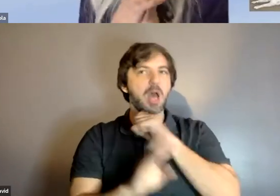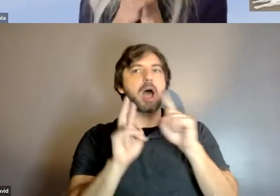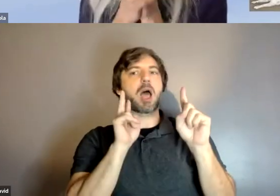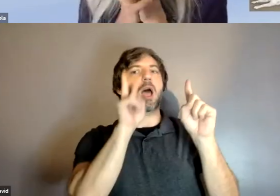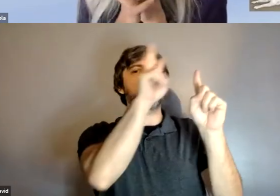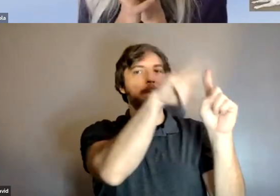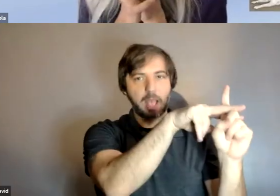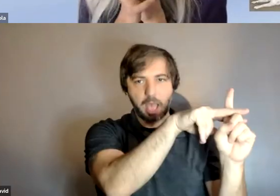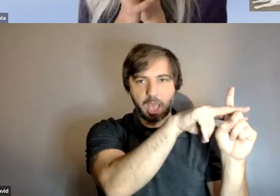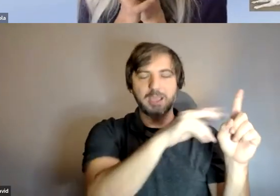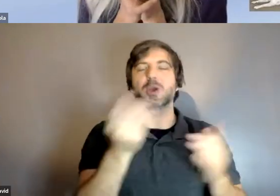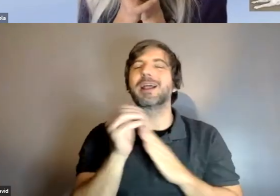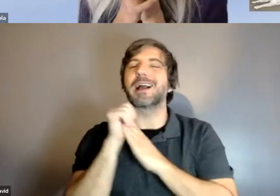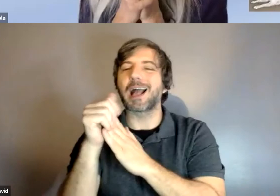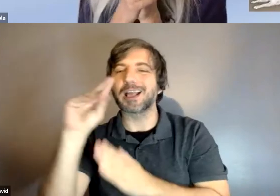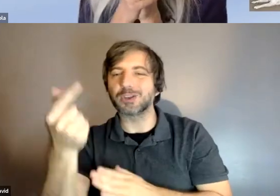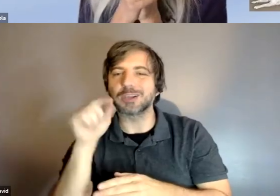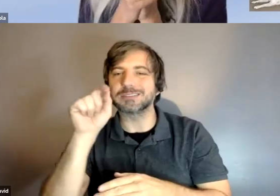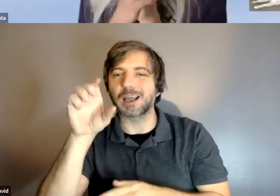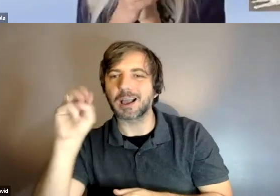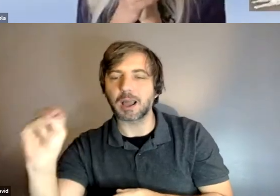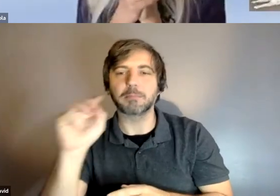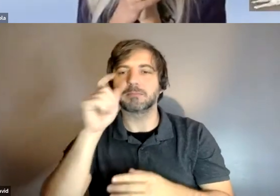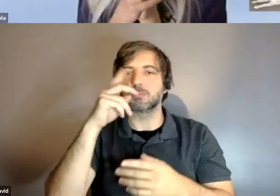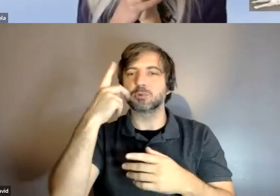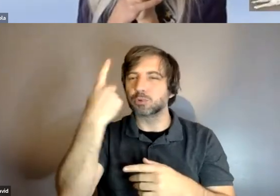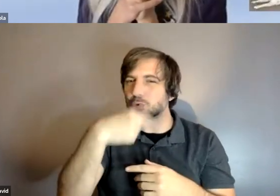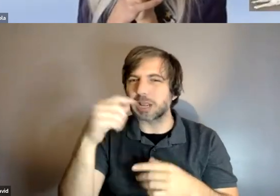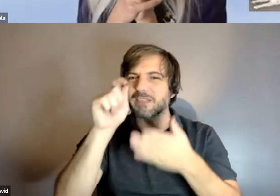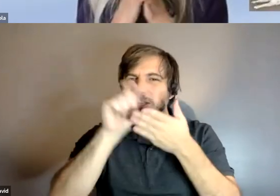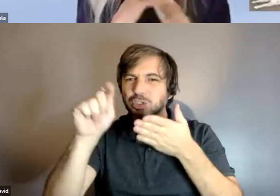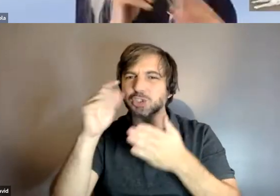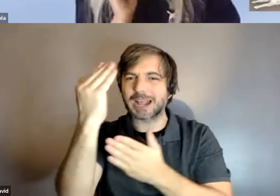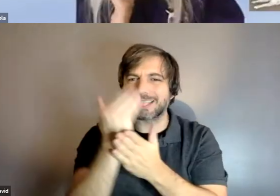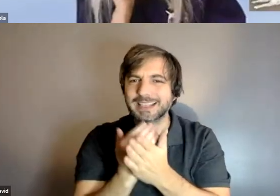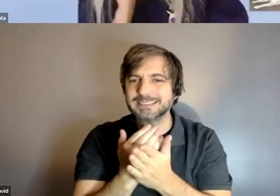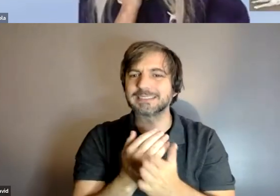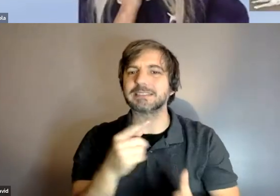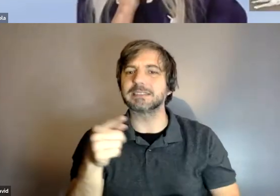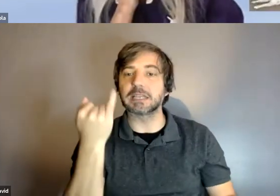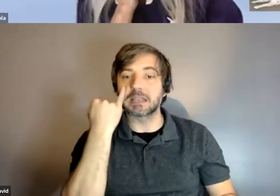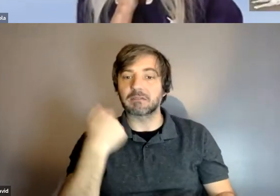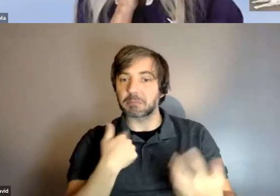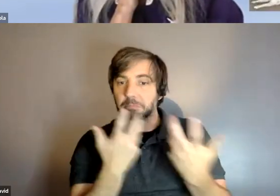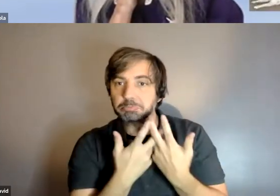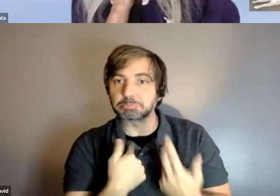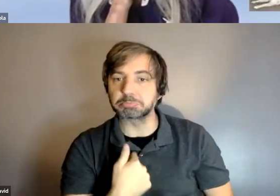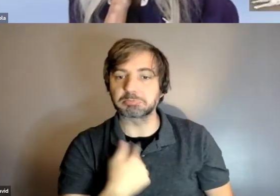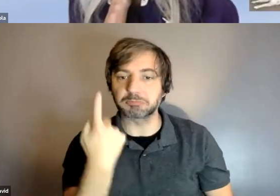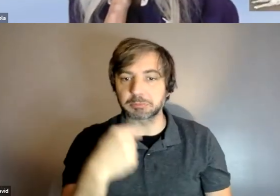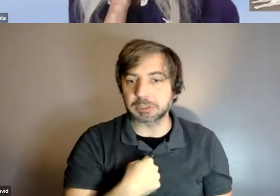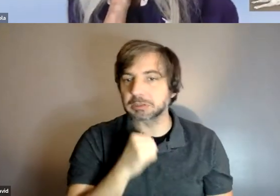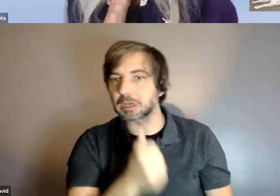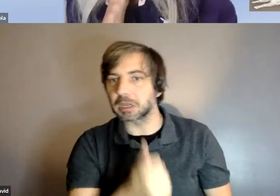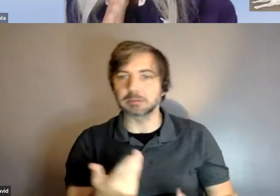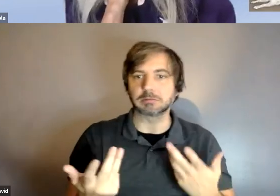if you go to guide dogs.com you can look at the checklist of what makes you eligible so there are a couple pieces that needs to come together to for